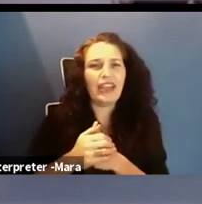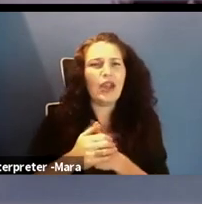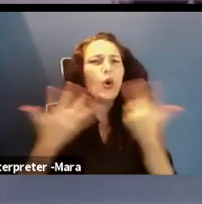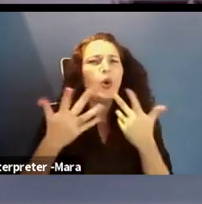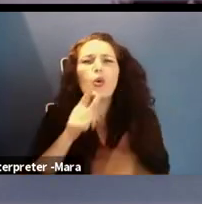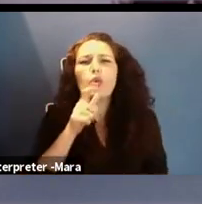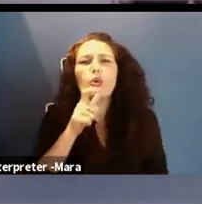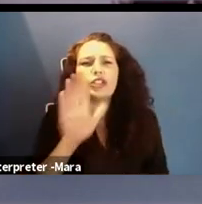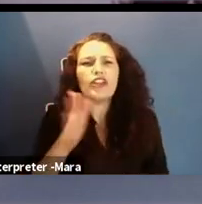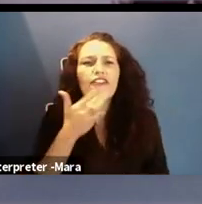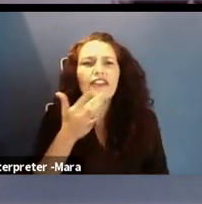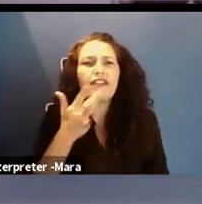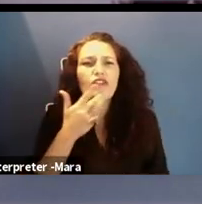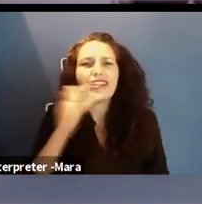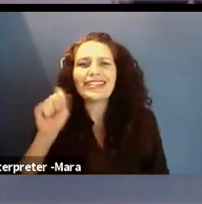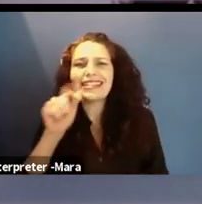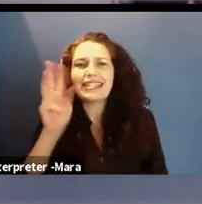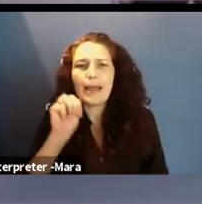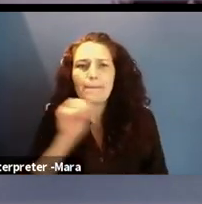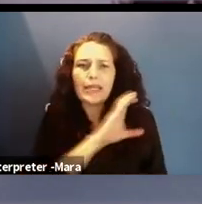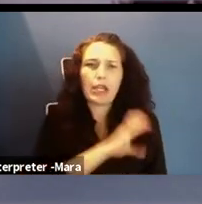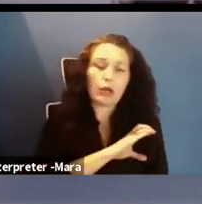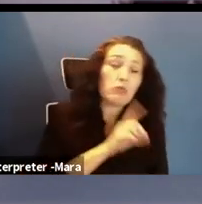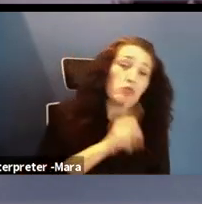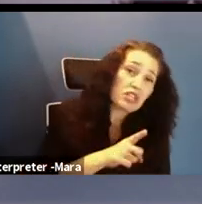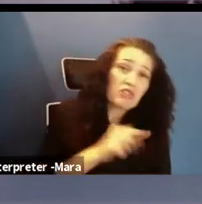character, real or not? And we'll start with Dr. Dilworth.